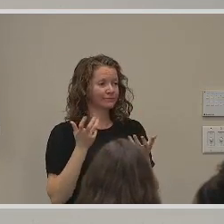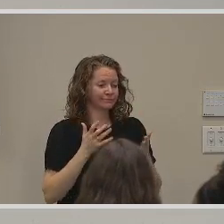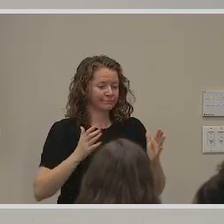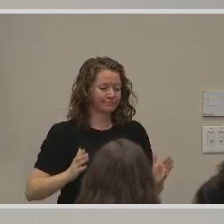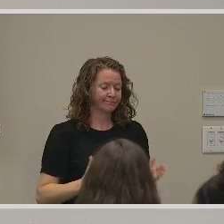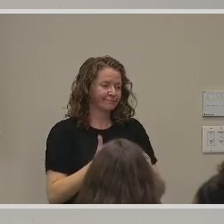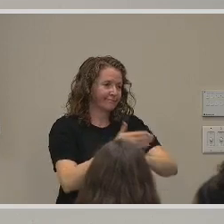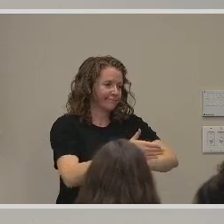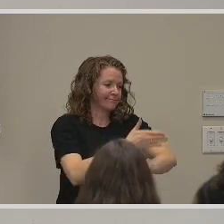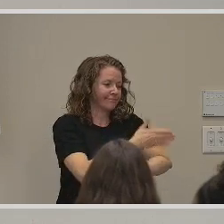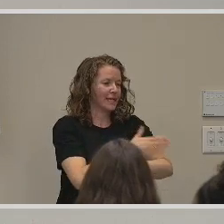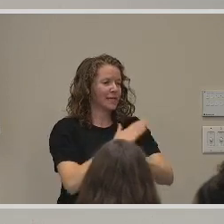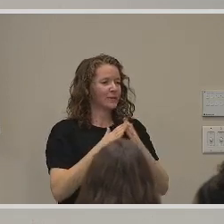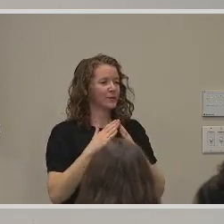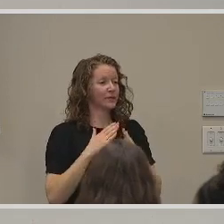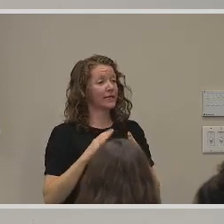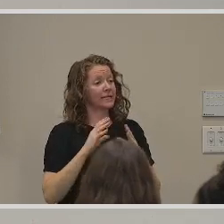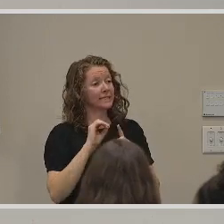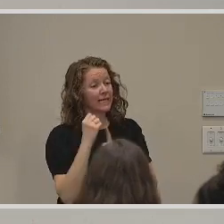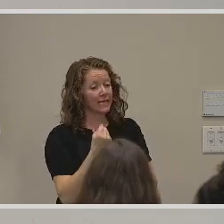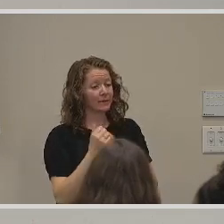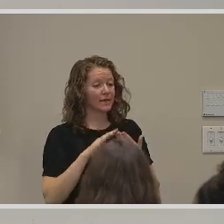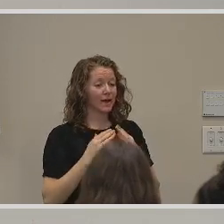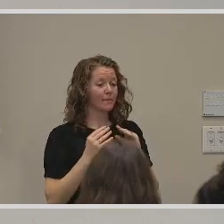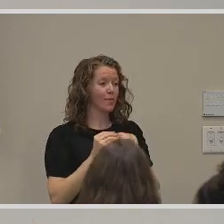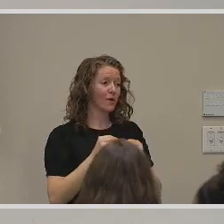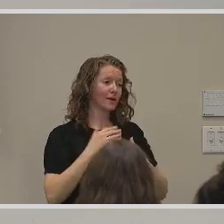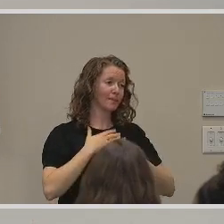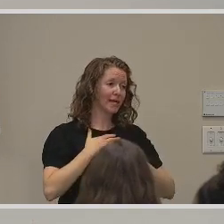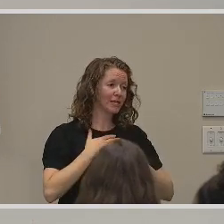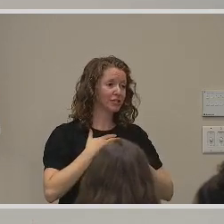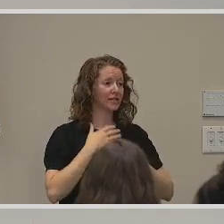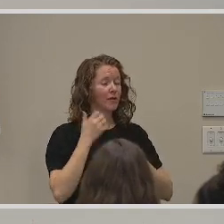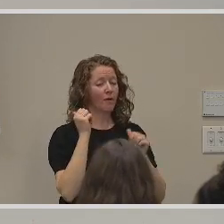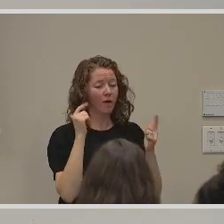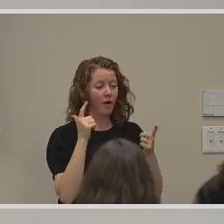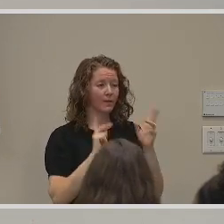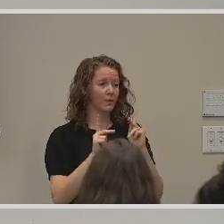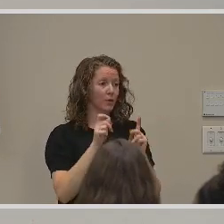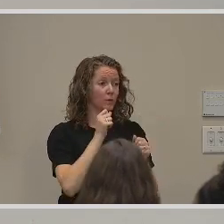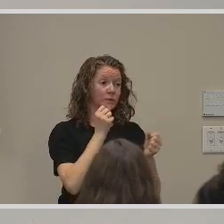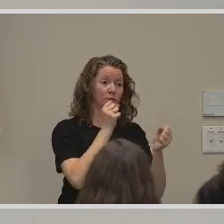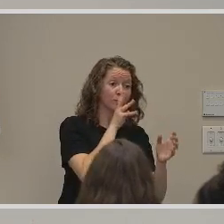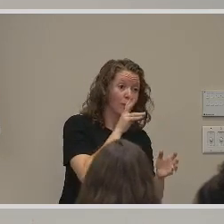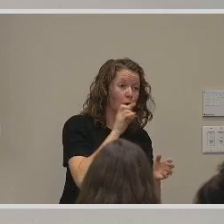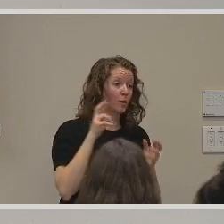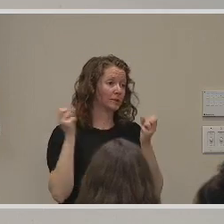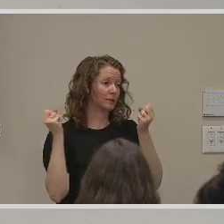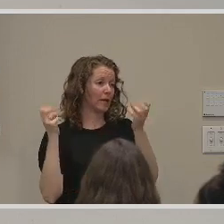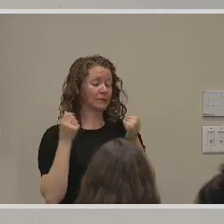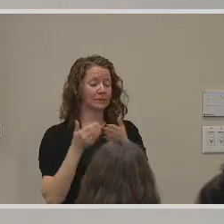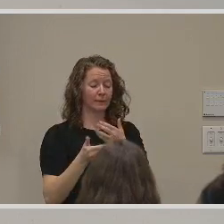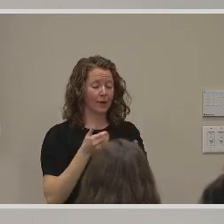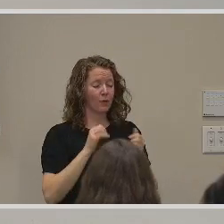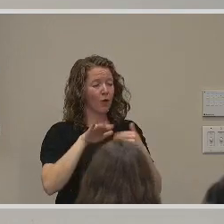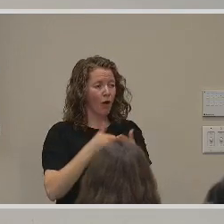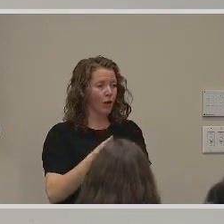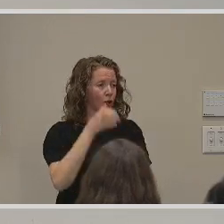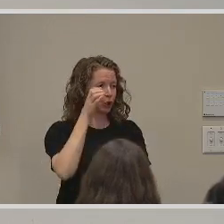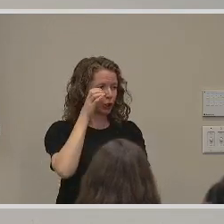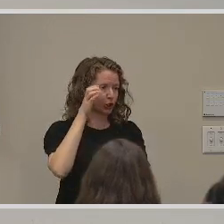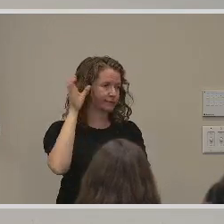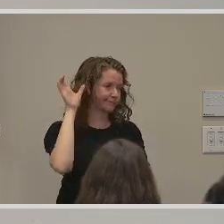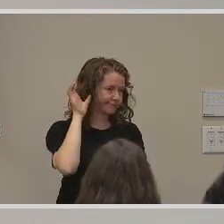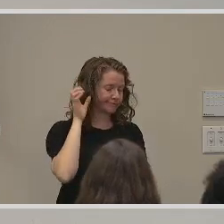society where everyone's voice, whether spoken or signed, is heard and valued. One special person who is indispensable to promoting our